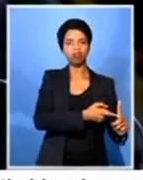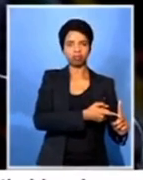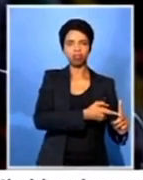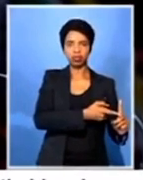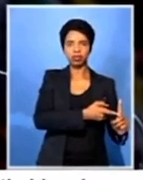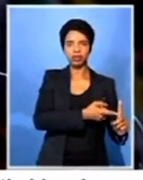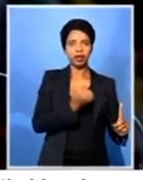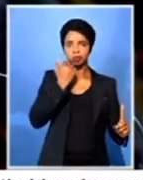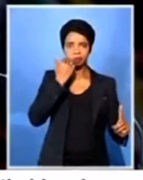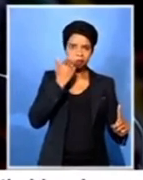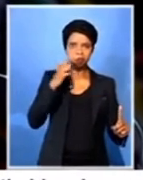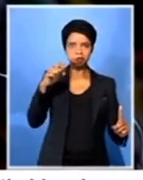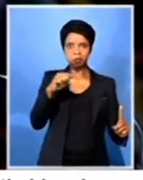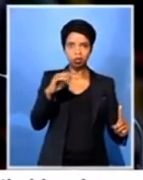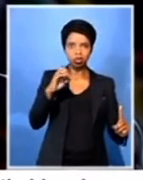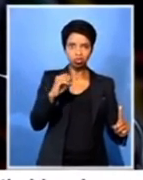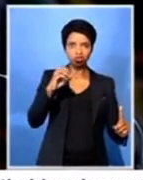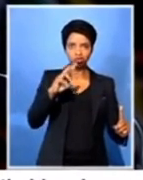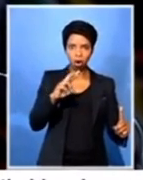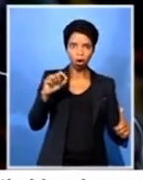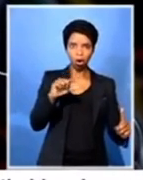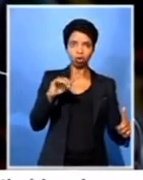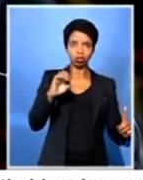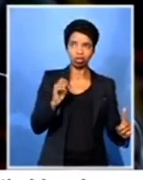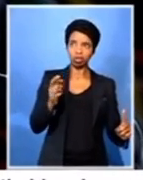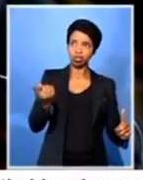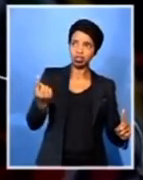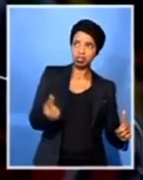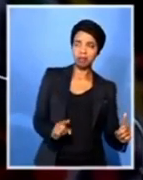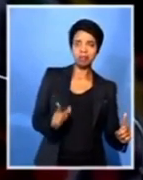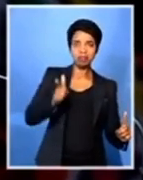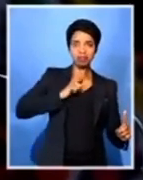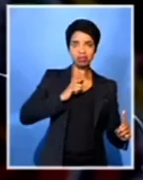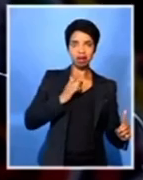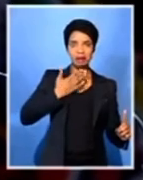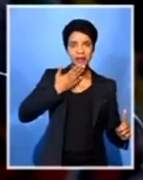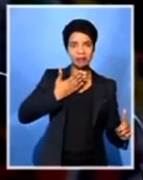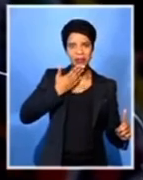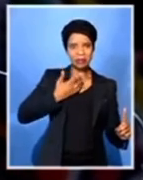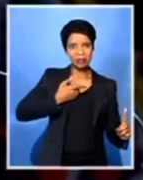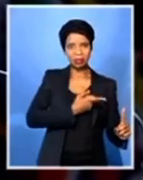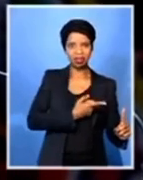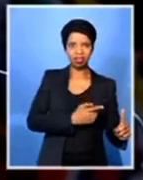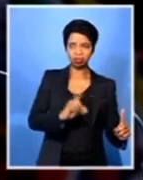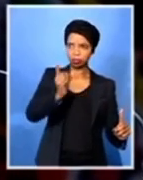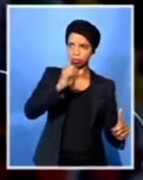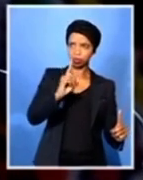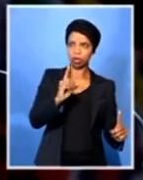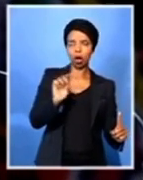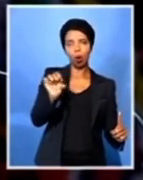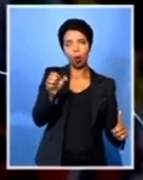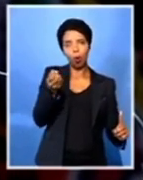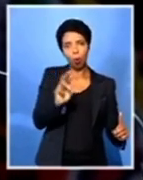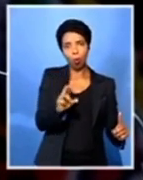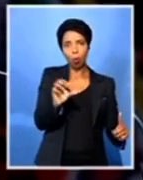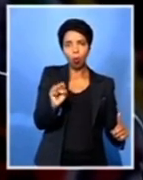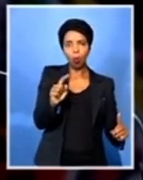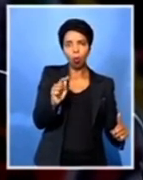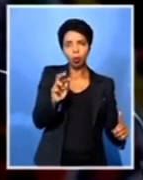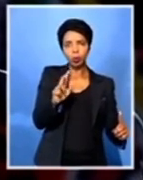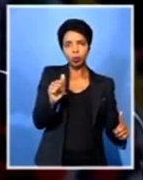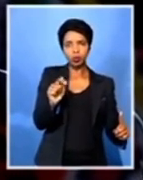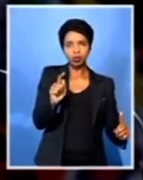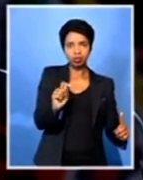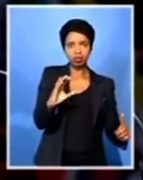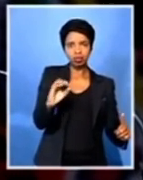to tell us about Winnie Mandela. We don't need Stratcom to tell us about Winnie Mandela. We will celebrate